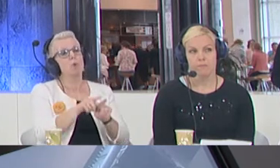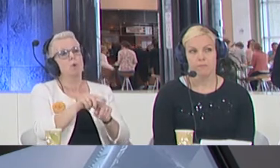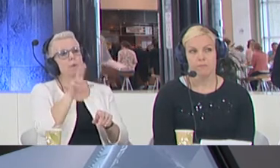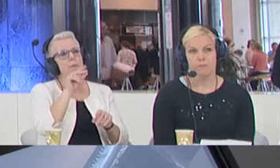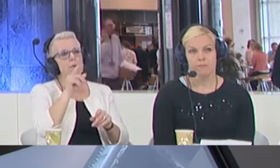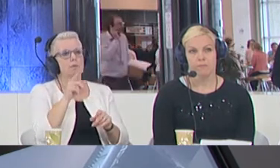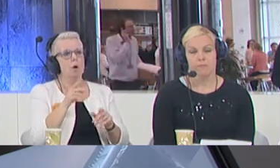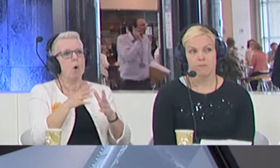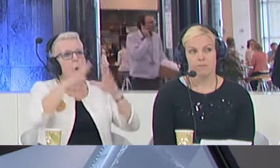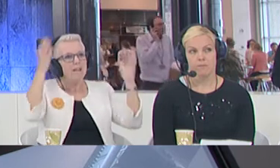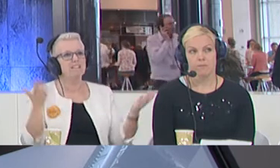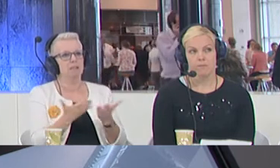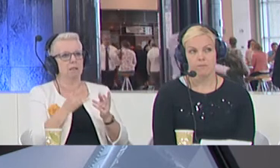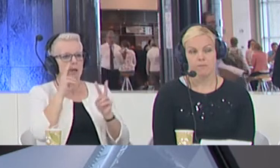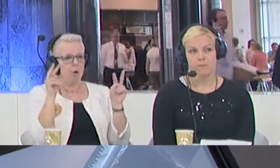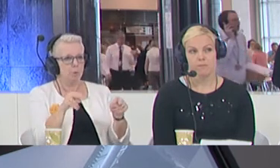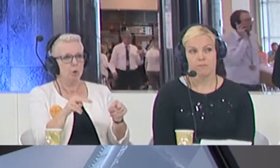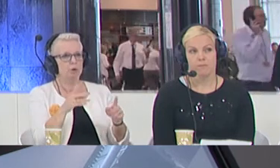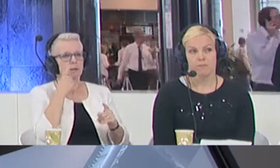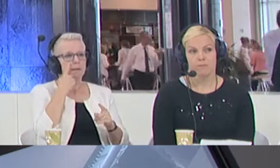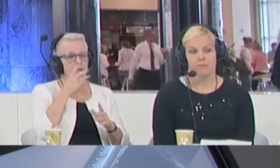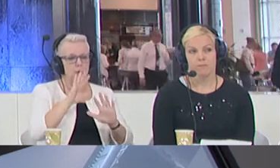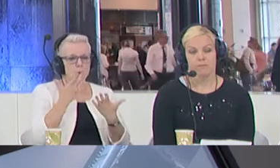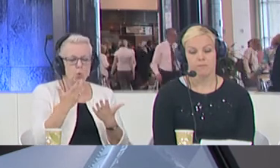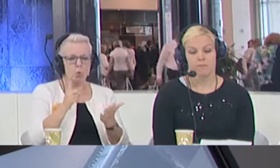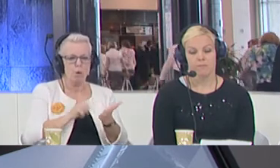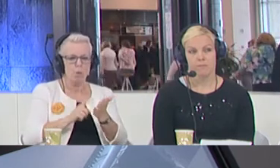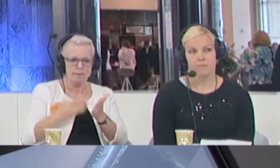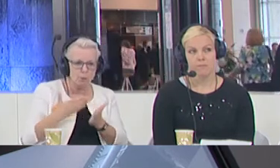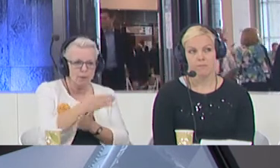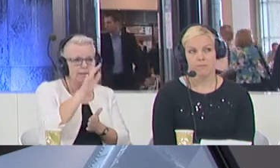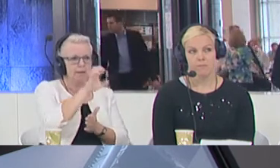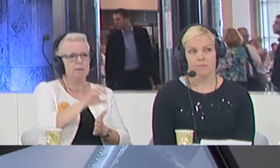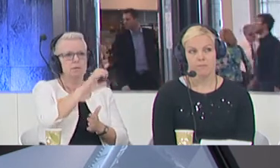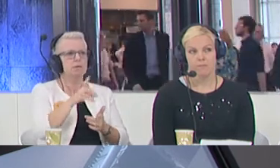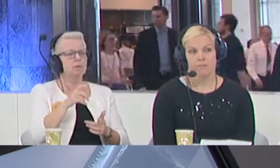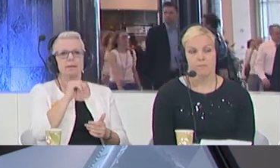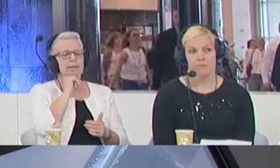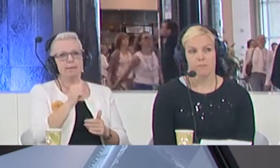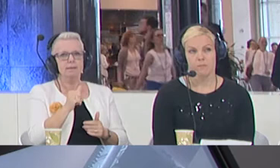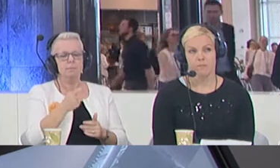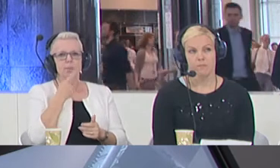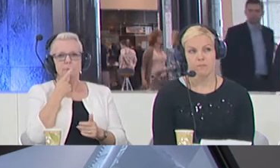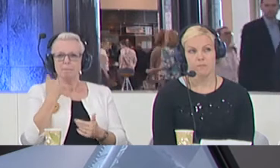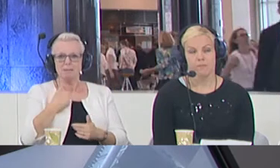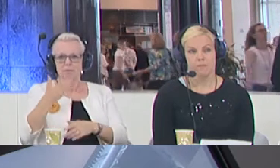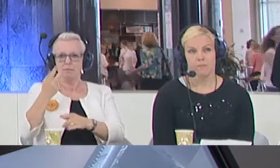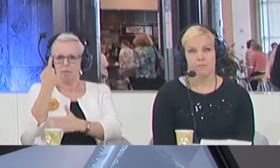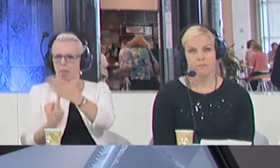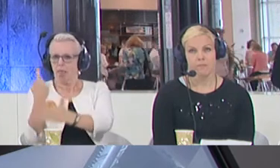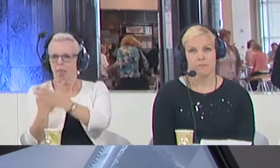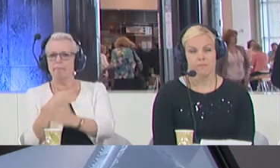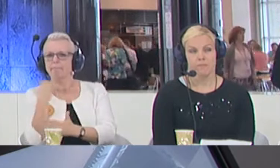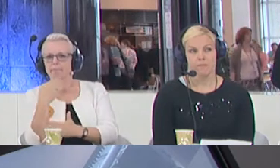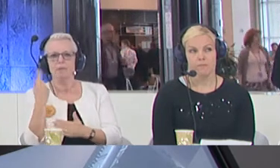a holistic approach. This is how to assure legal waste to Europe, how to avoid that people are dying in the Mediterranean. But on the other hand,